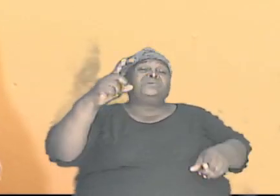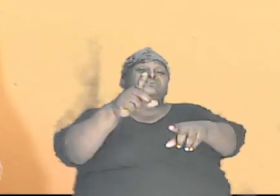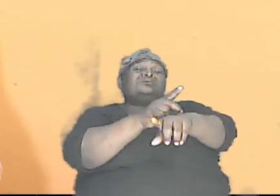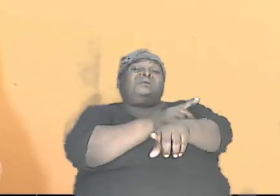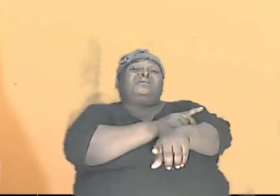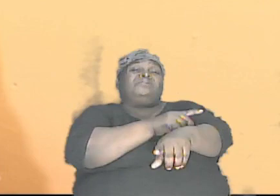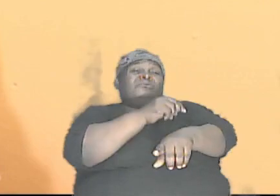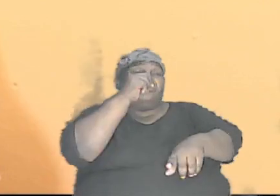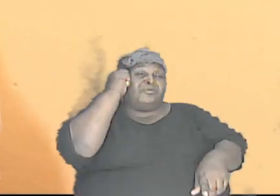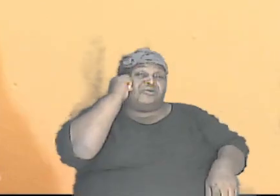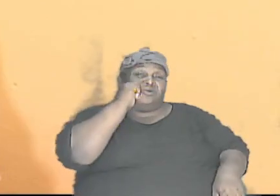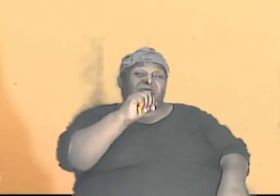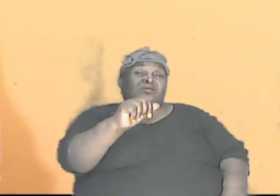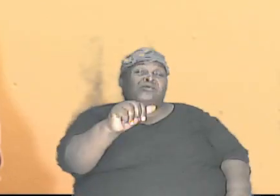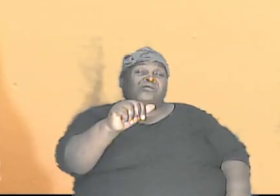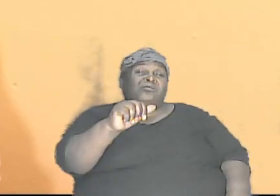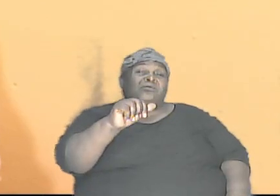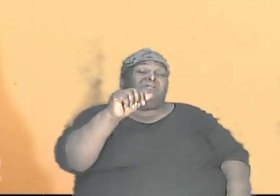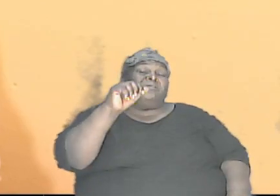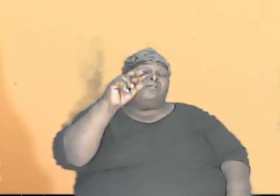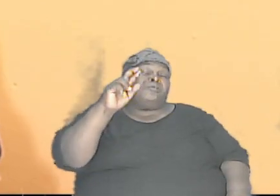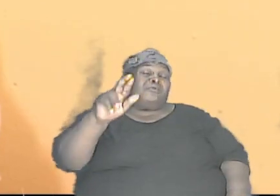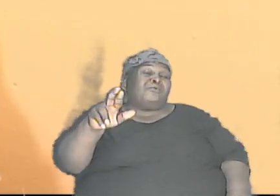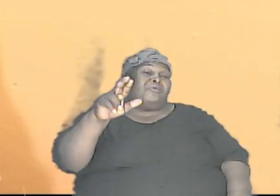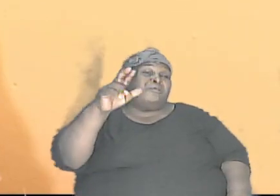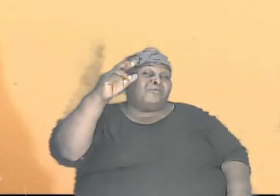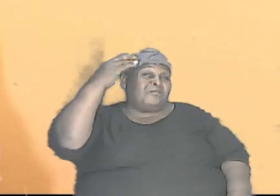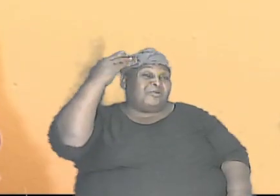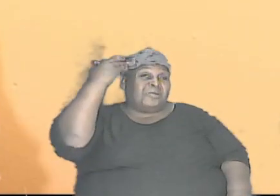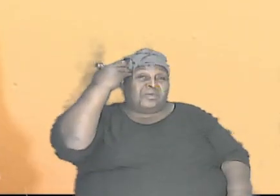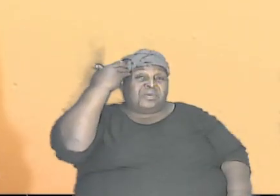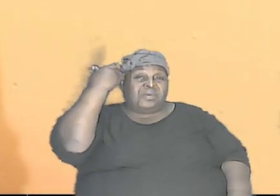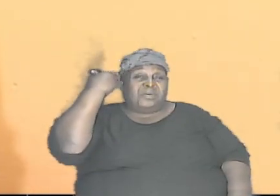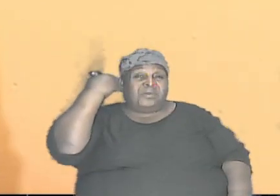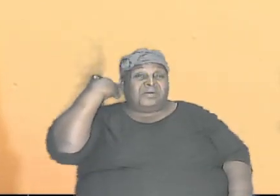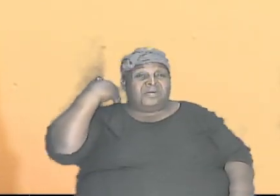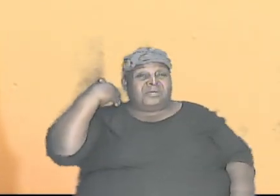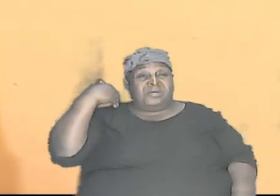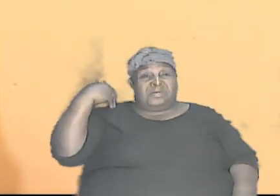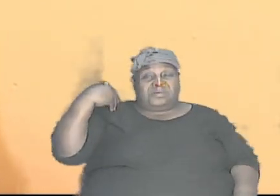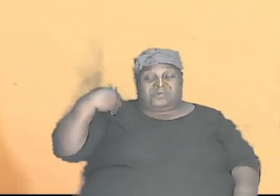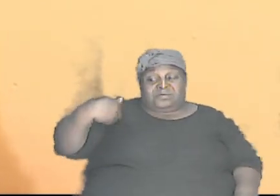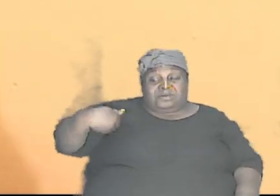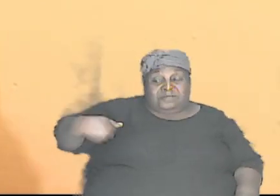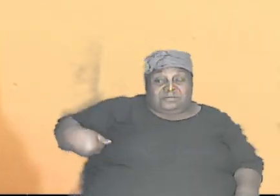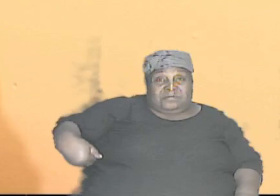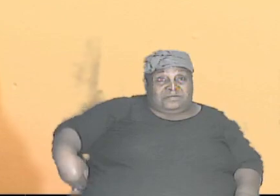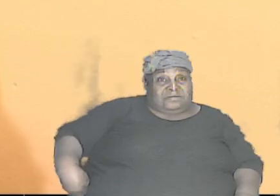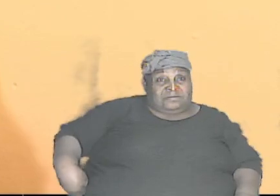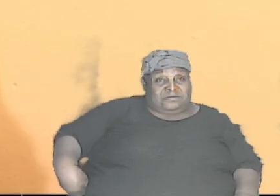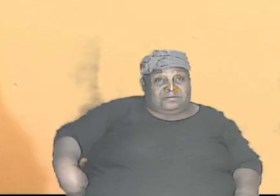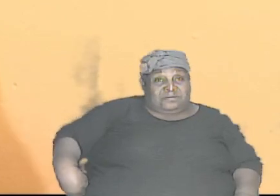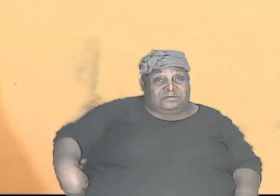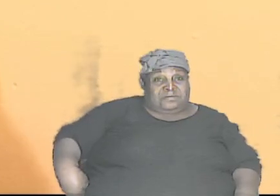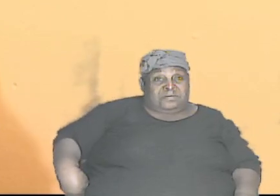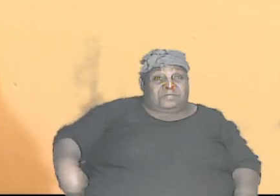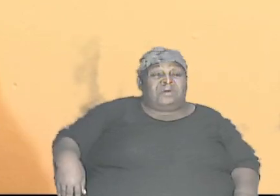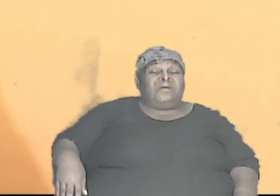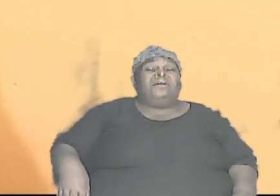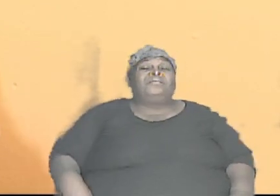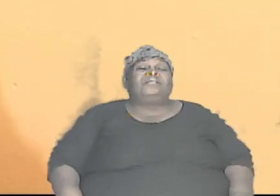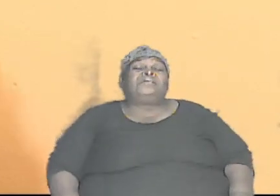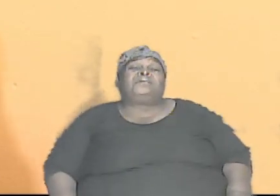was a girl, and her hair, that's the dark one, was exceptionally long, went, as I said, way